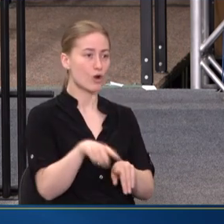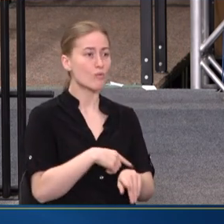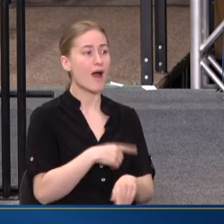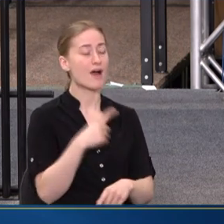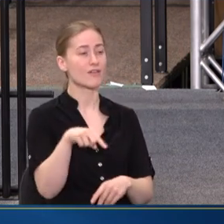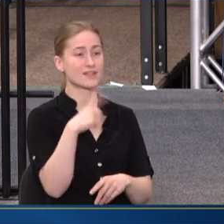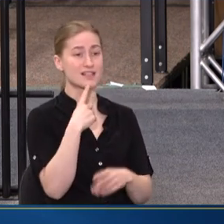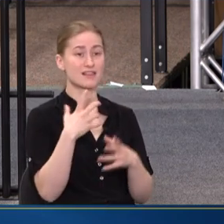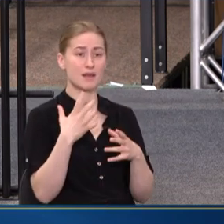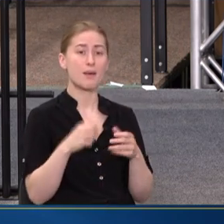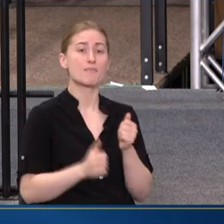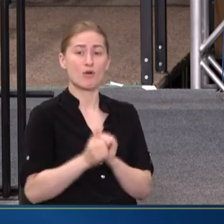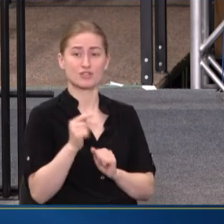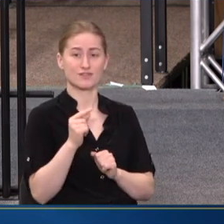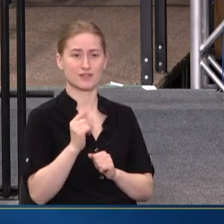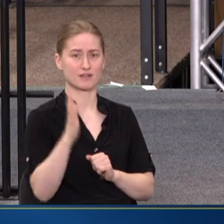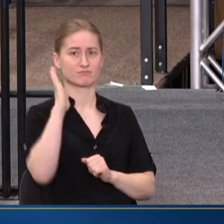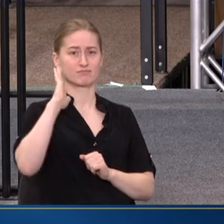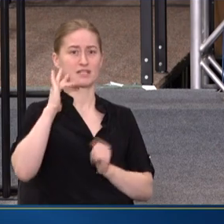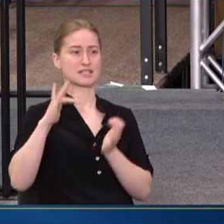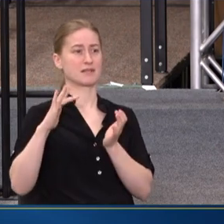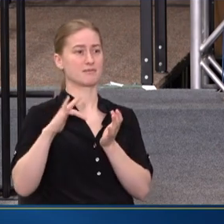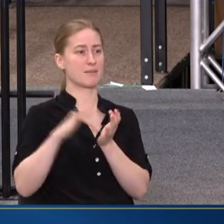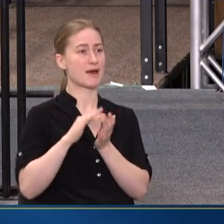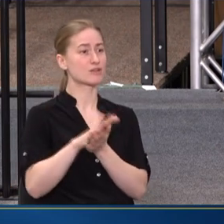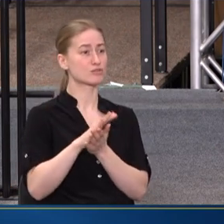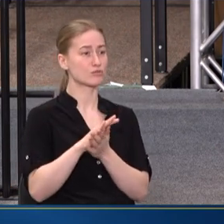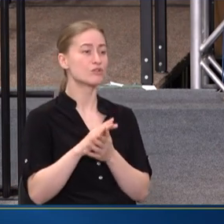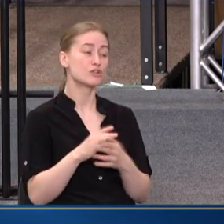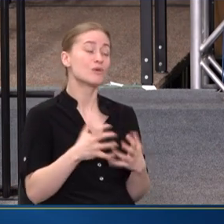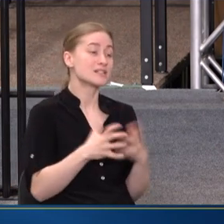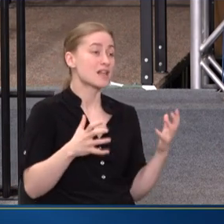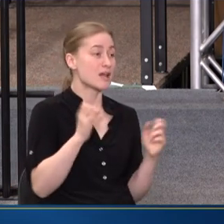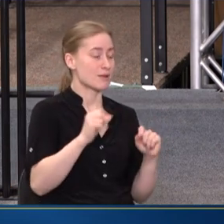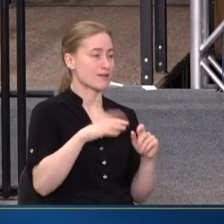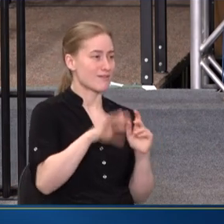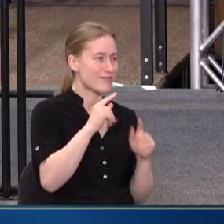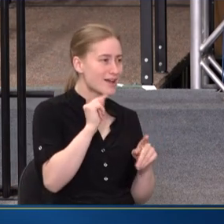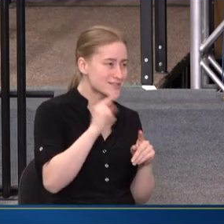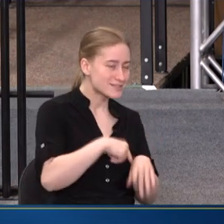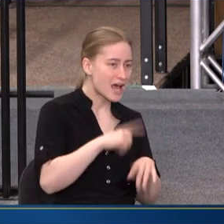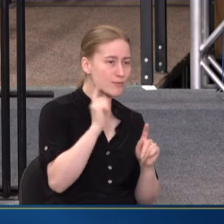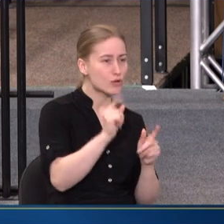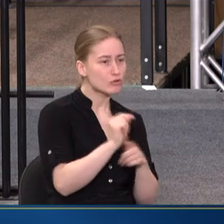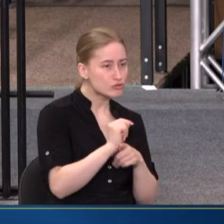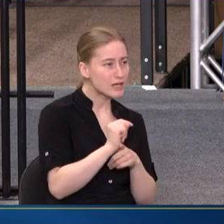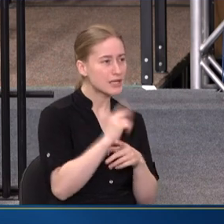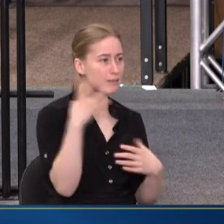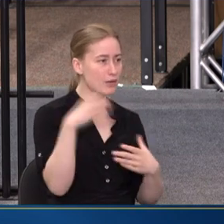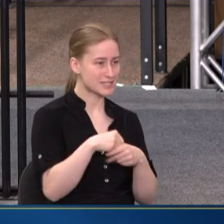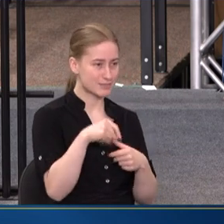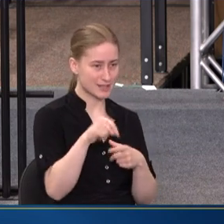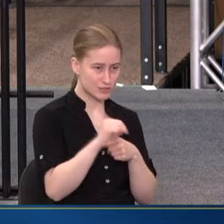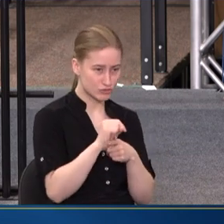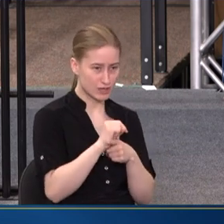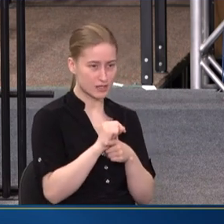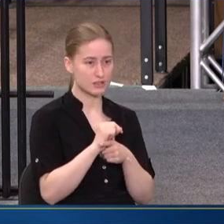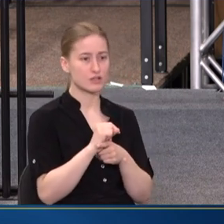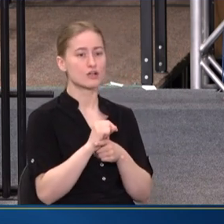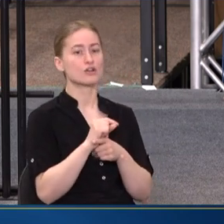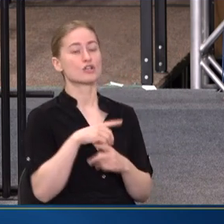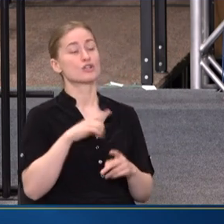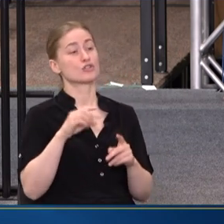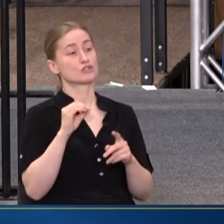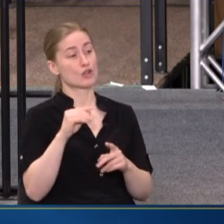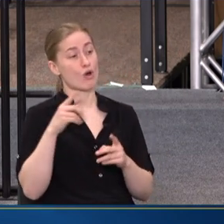IN MED SCHOOL. SO IT'S A LOT TO BE ABLE TO FIND TIME TO BE ABLE TO GO TO TRAINING AND PARTICIPATE IN TRAINING. SO WE ALSO, THROUGH OUR MATERNAL